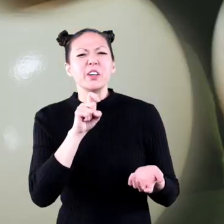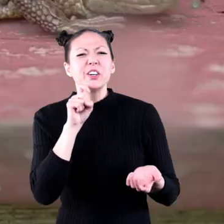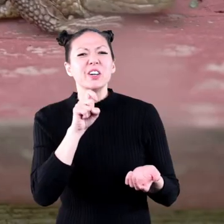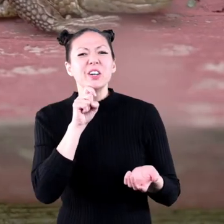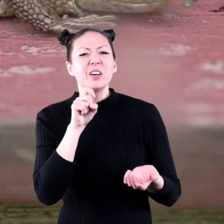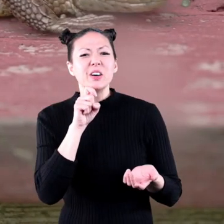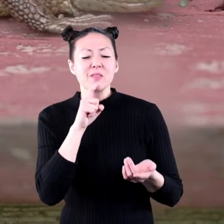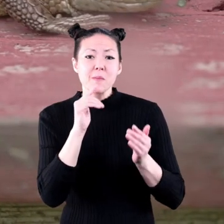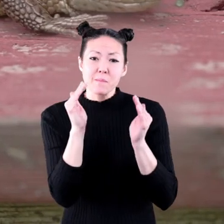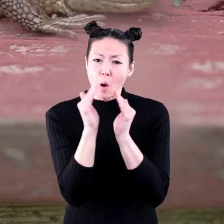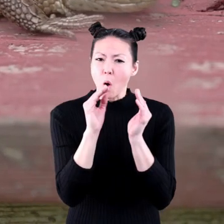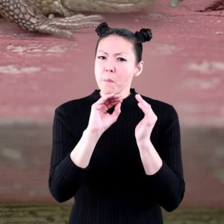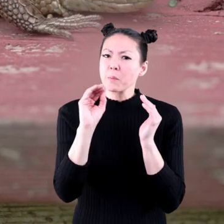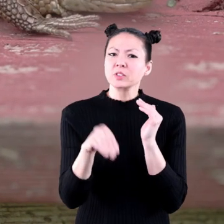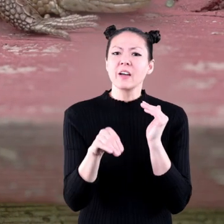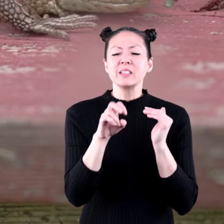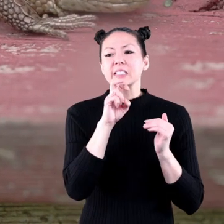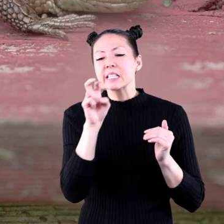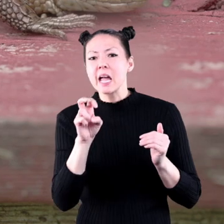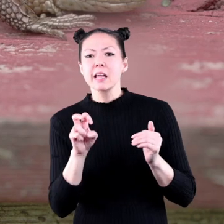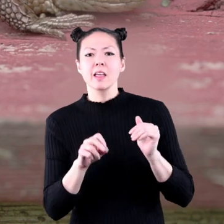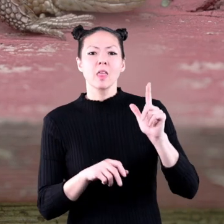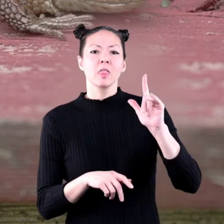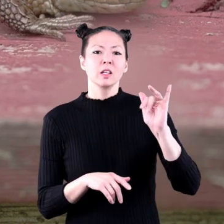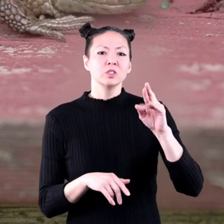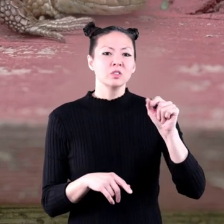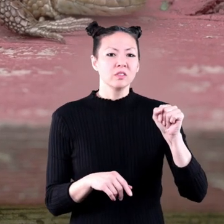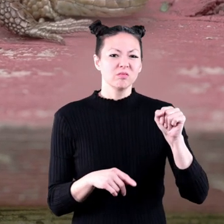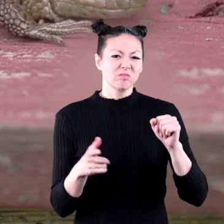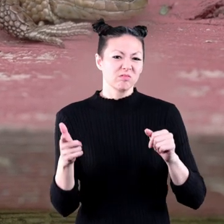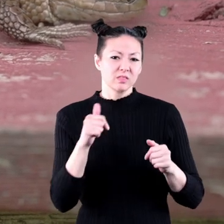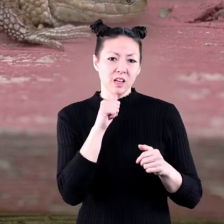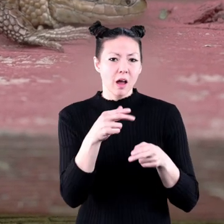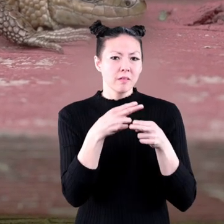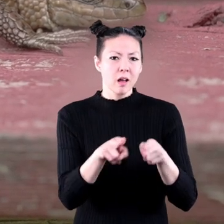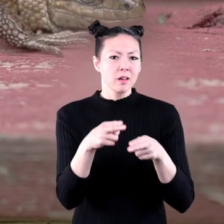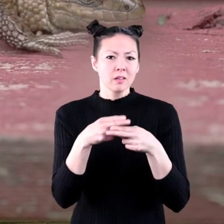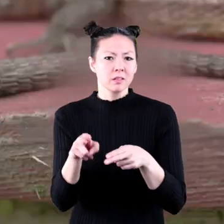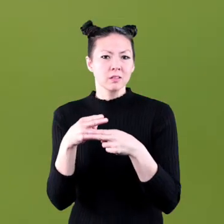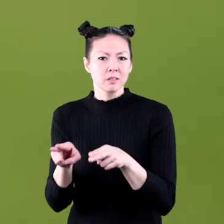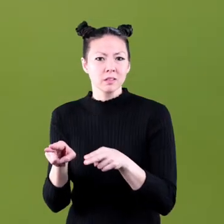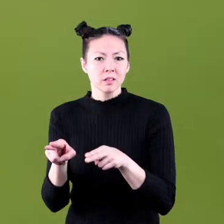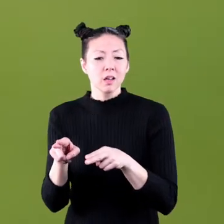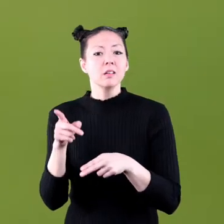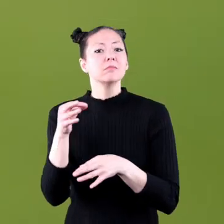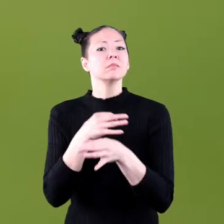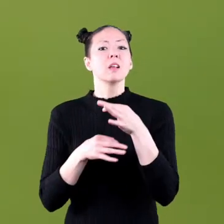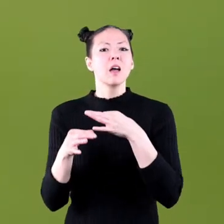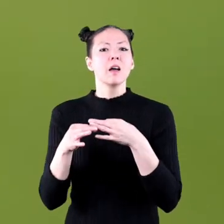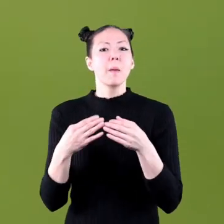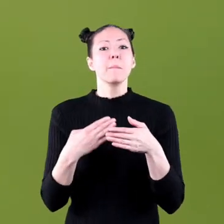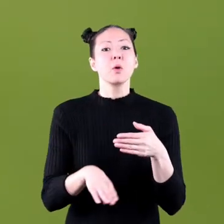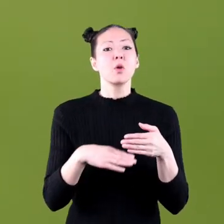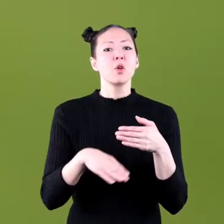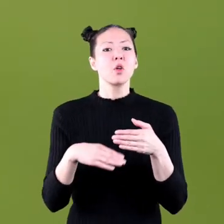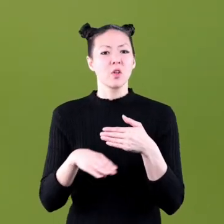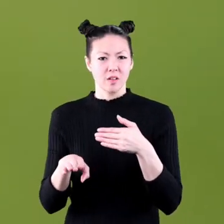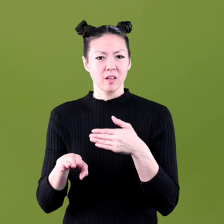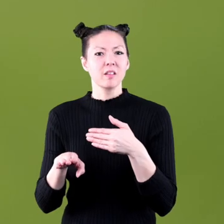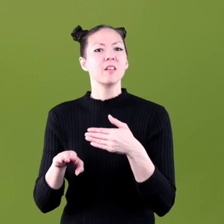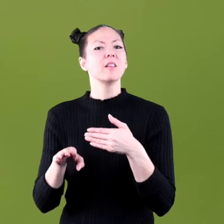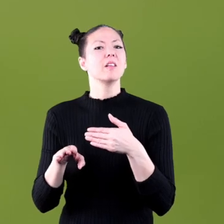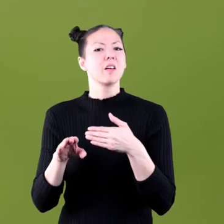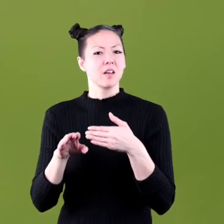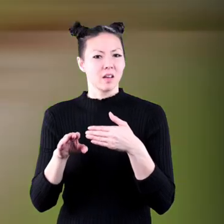There is a small percentage of snakes and lizards that do not lay eggs and instead give birth to live